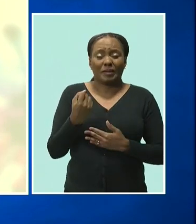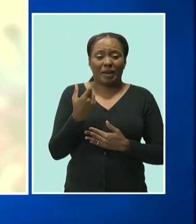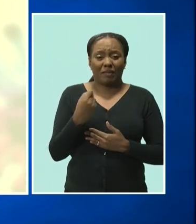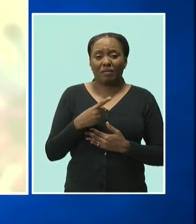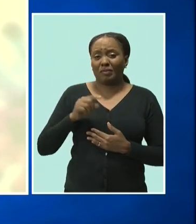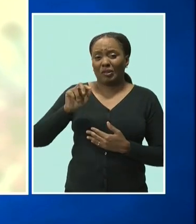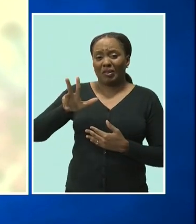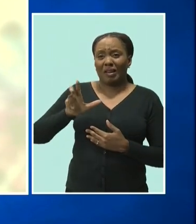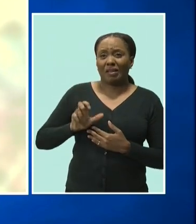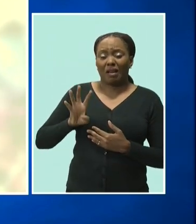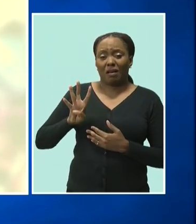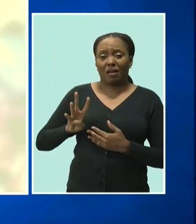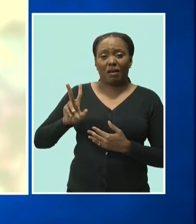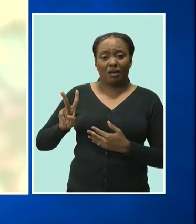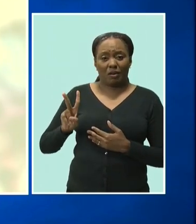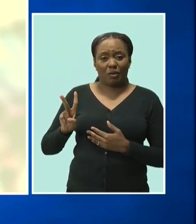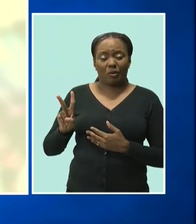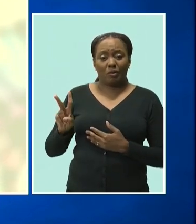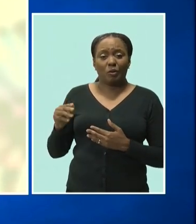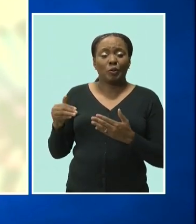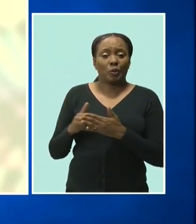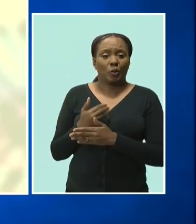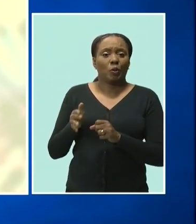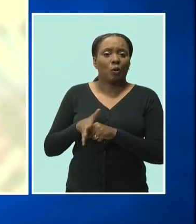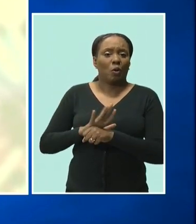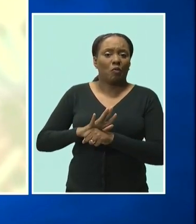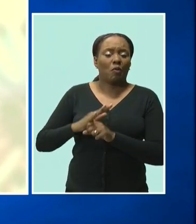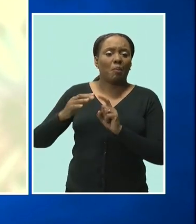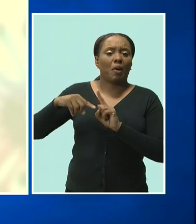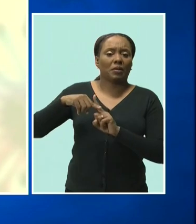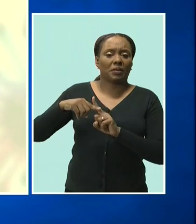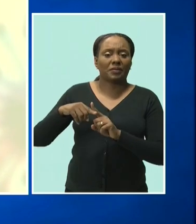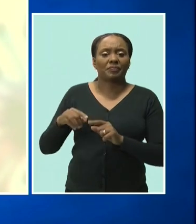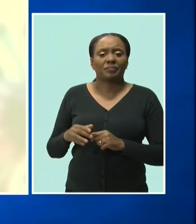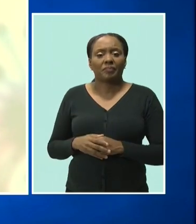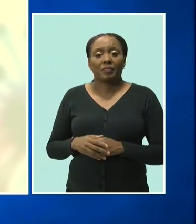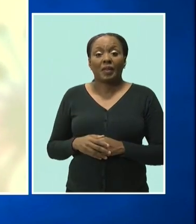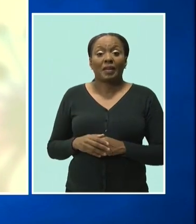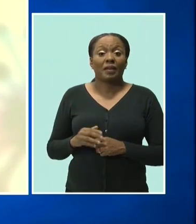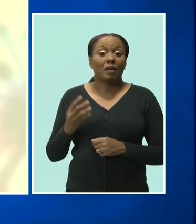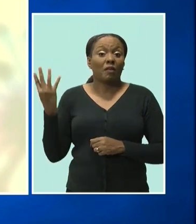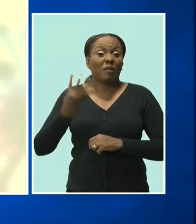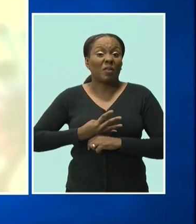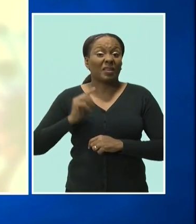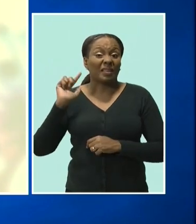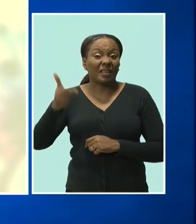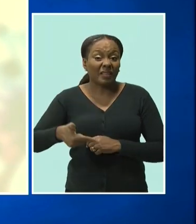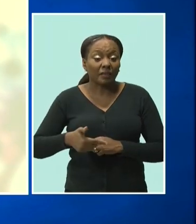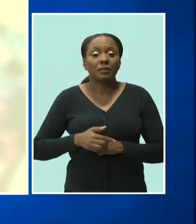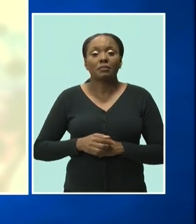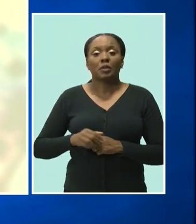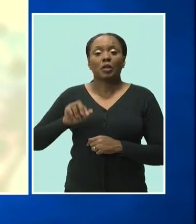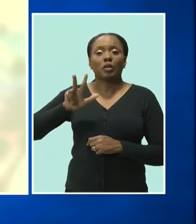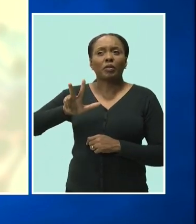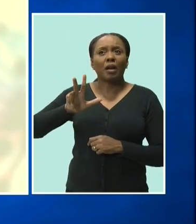342 new cases. That record was then broken four days later with